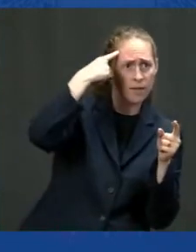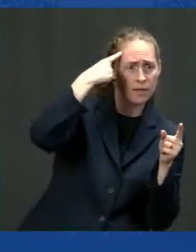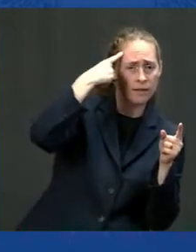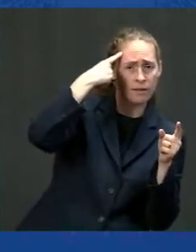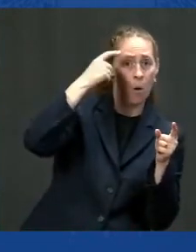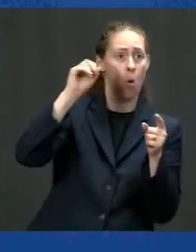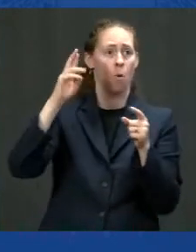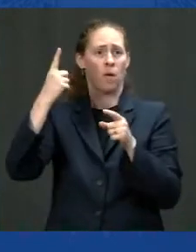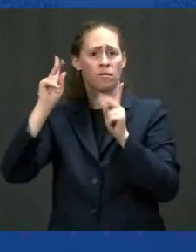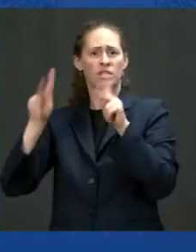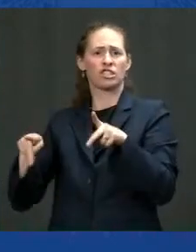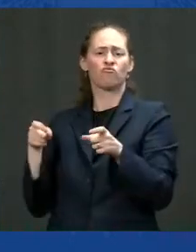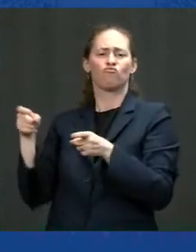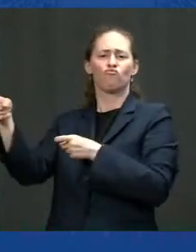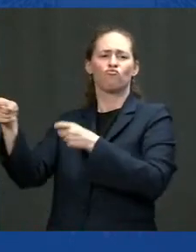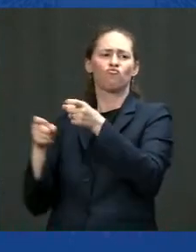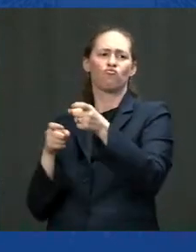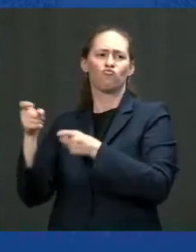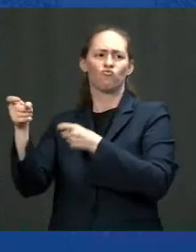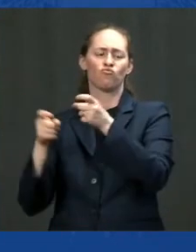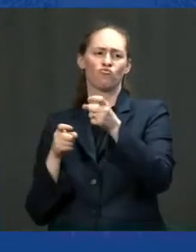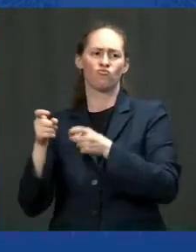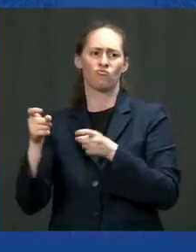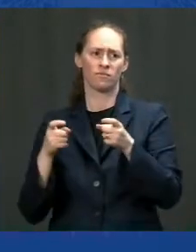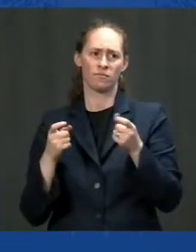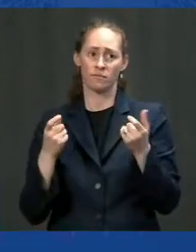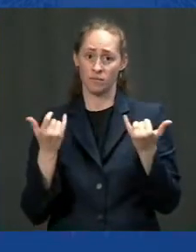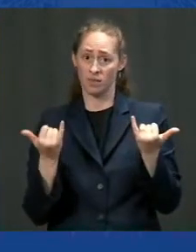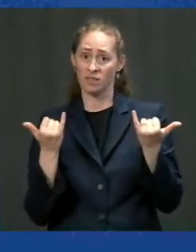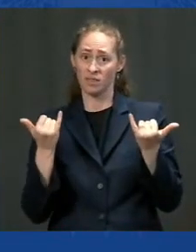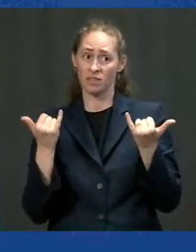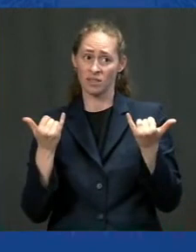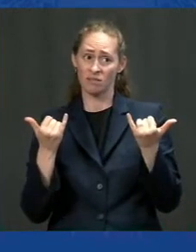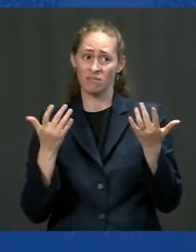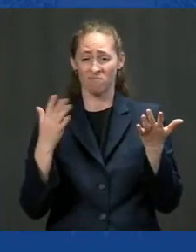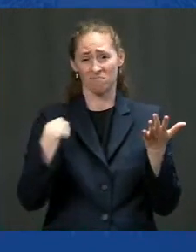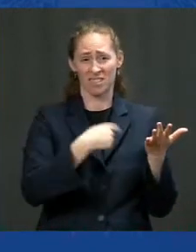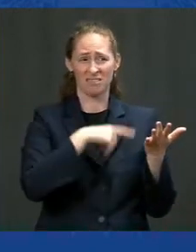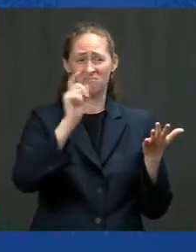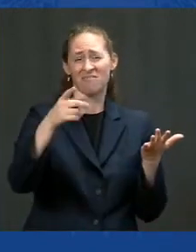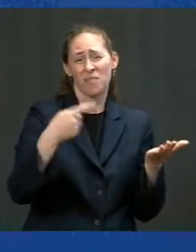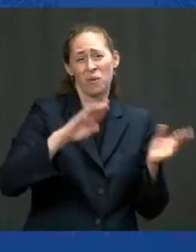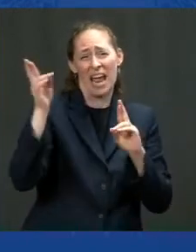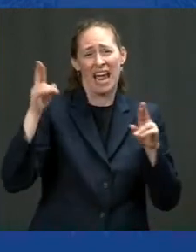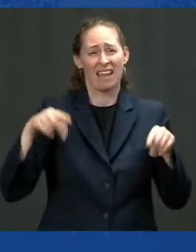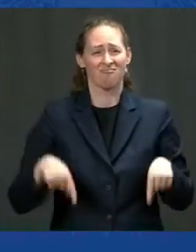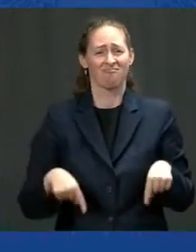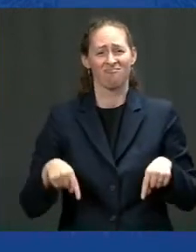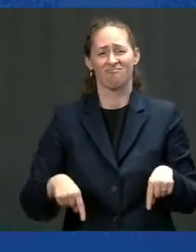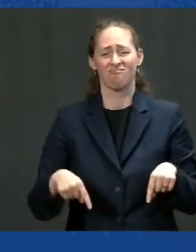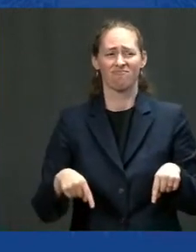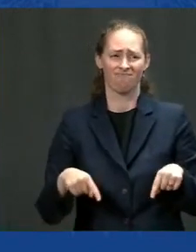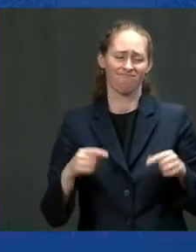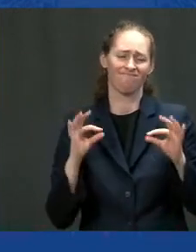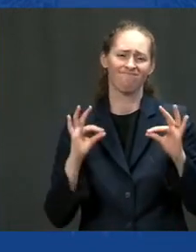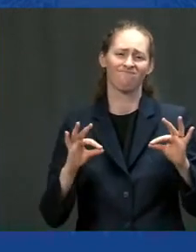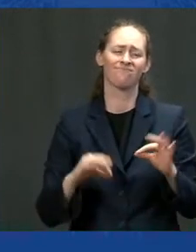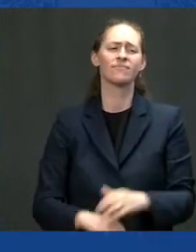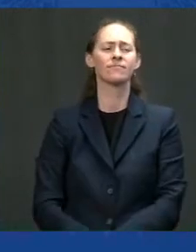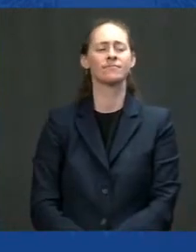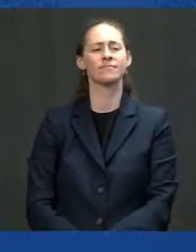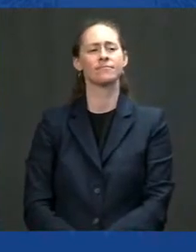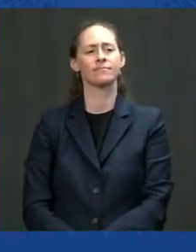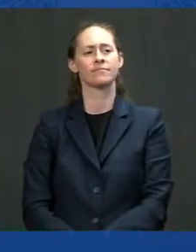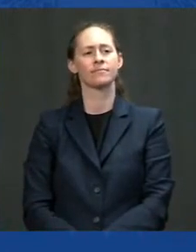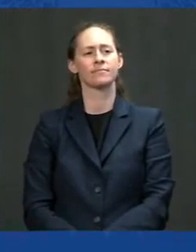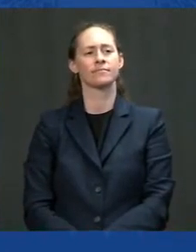We have it all, folks. We have everything that we need in this country to not only today, but for